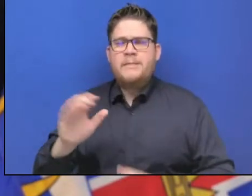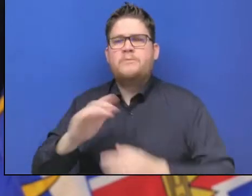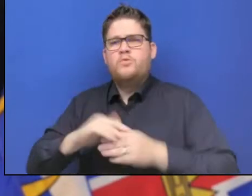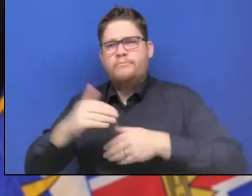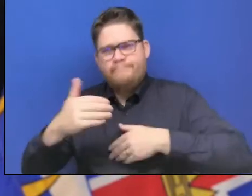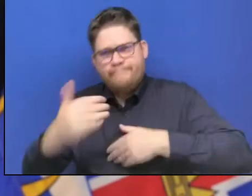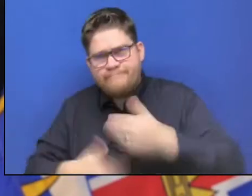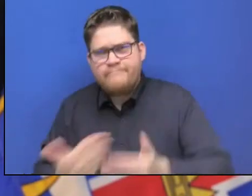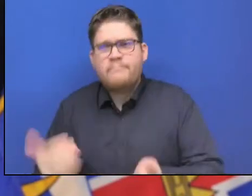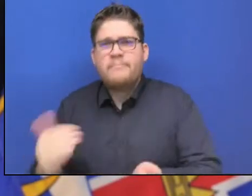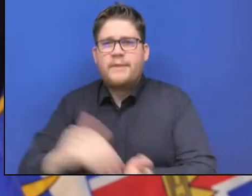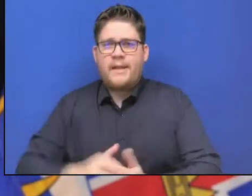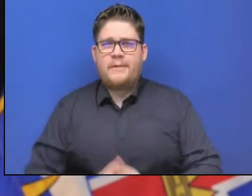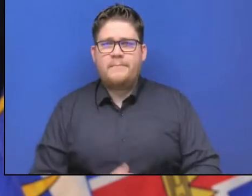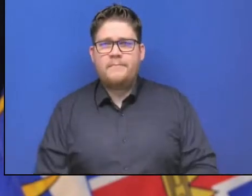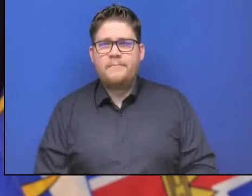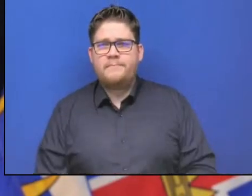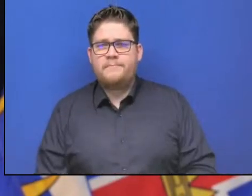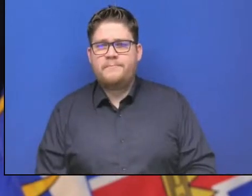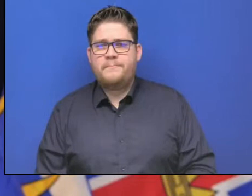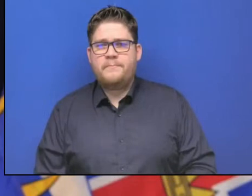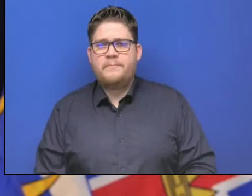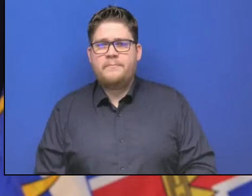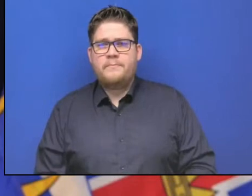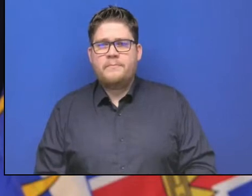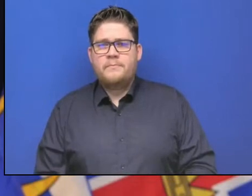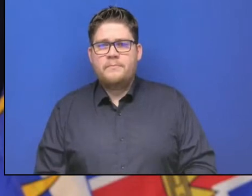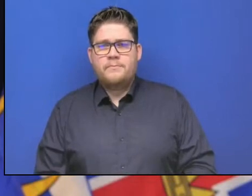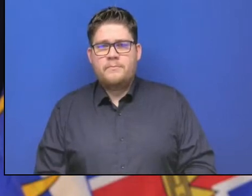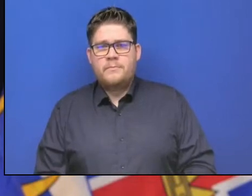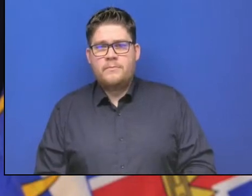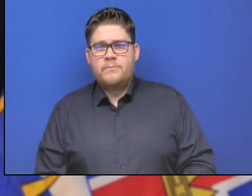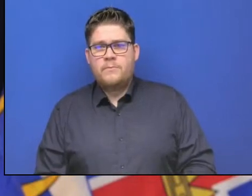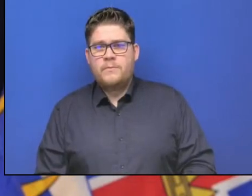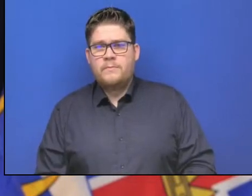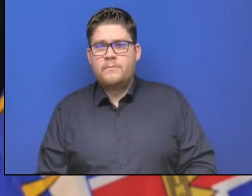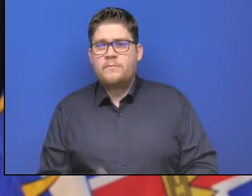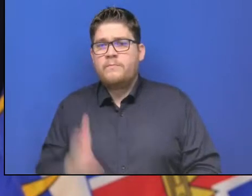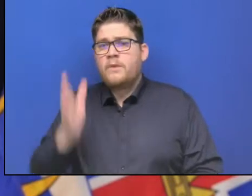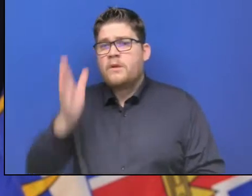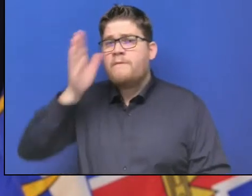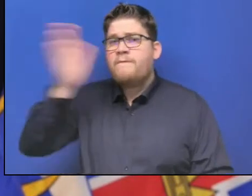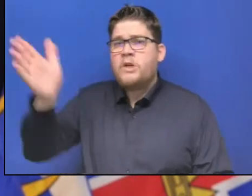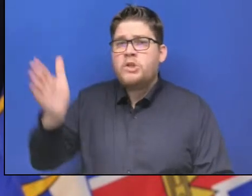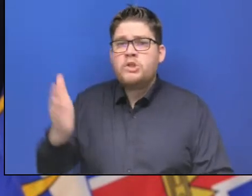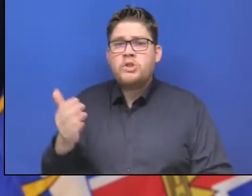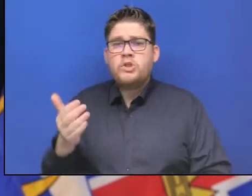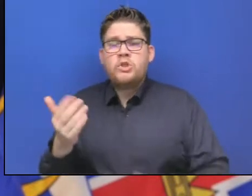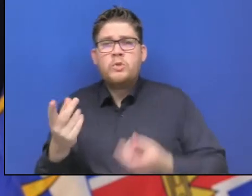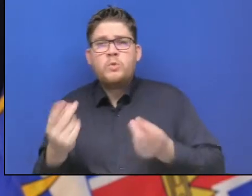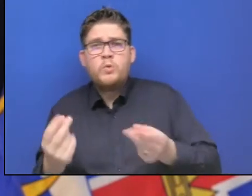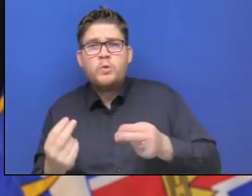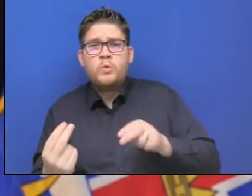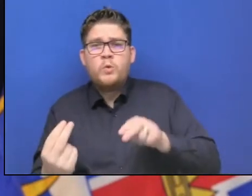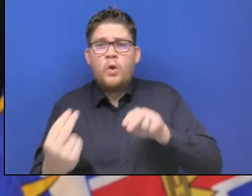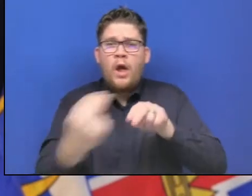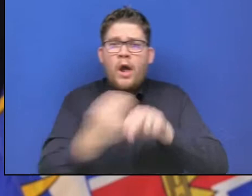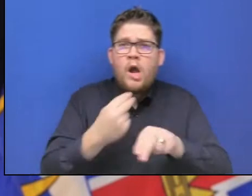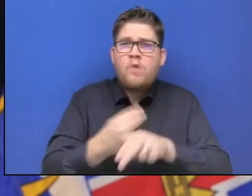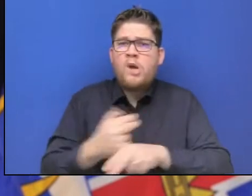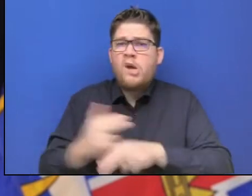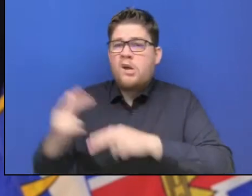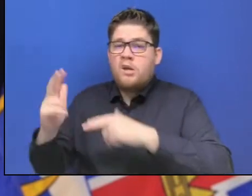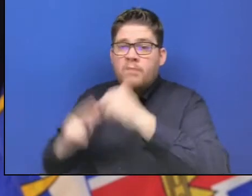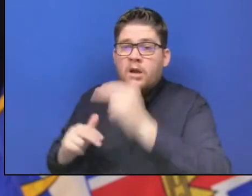those larger conversations about rebuilding and recovery, emergency financial supports are in place for local government to meet immediate